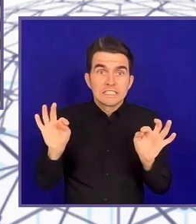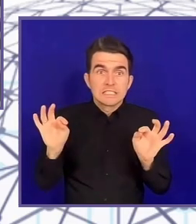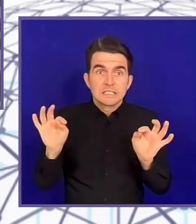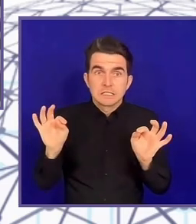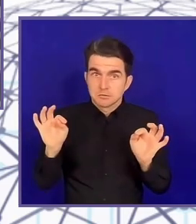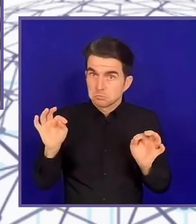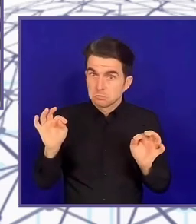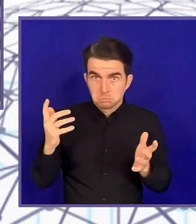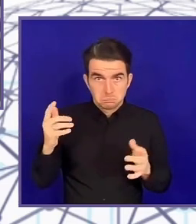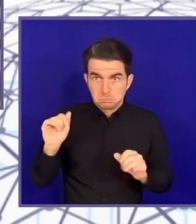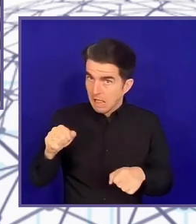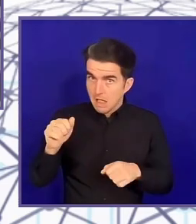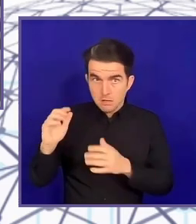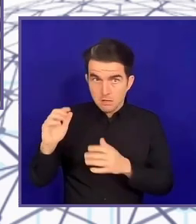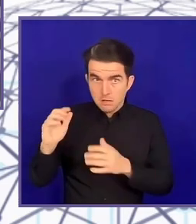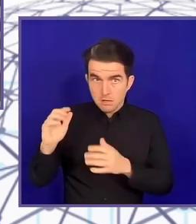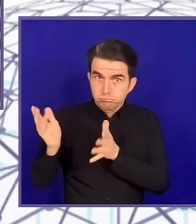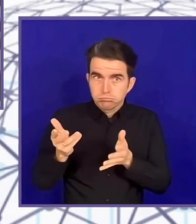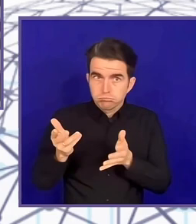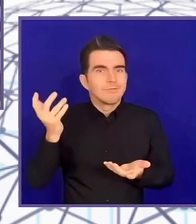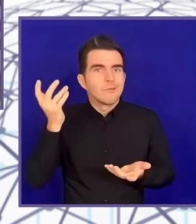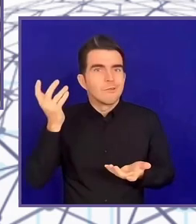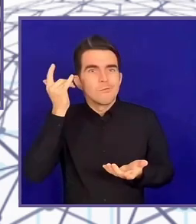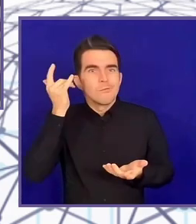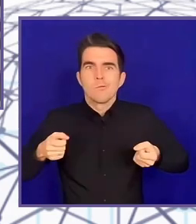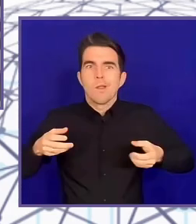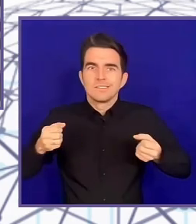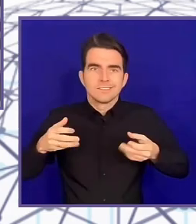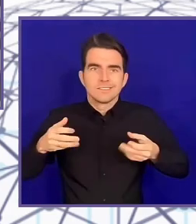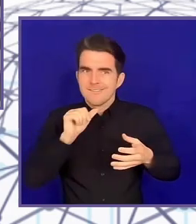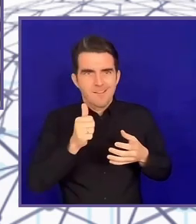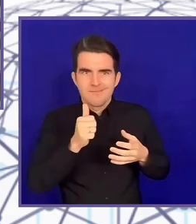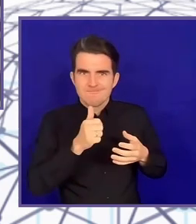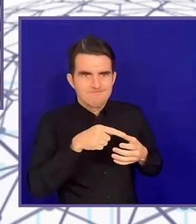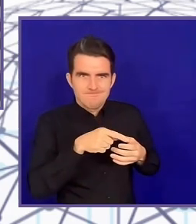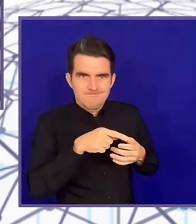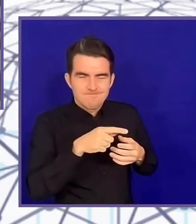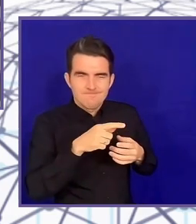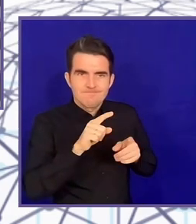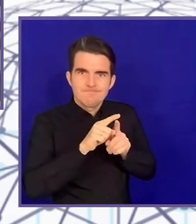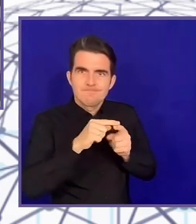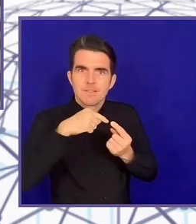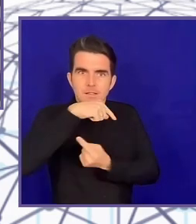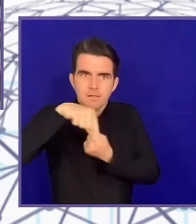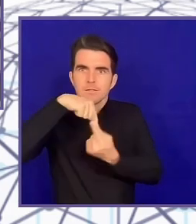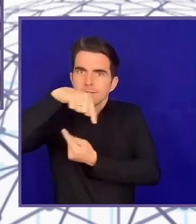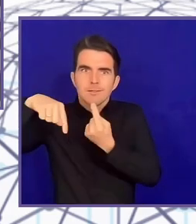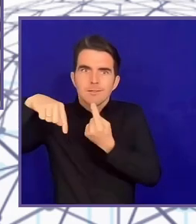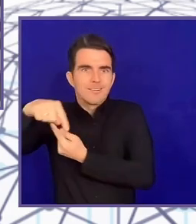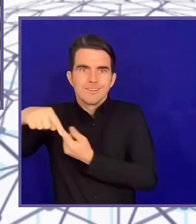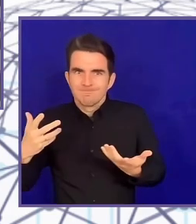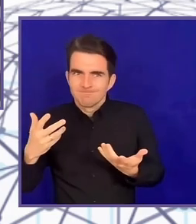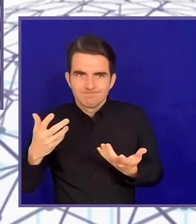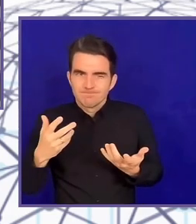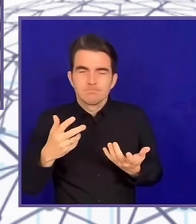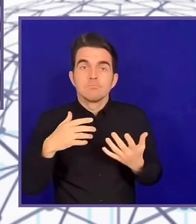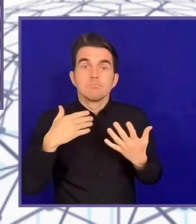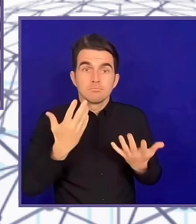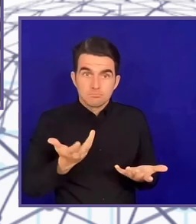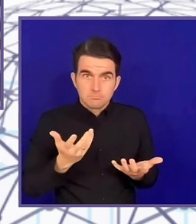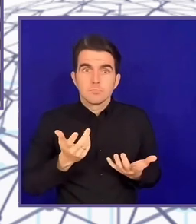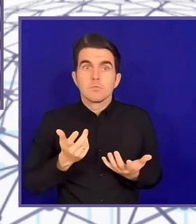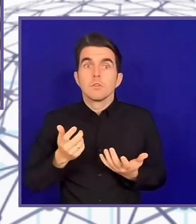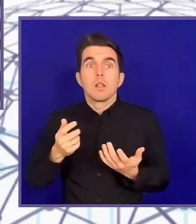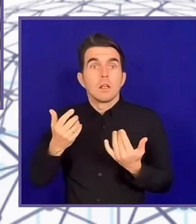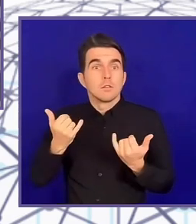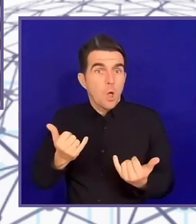somewhere. I don't know where all the crutches go. I really don't know where all the crutches go. I saw a photo